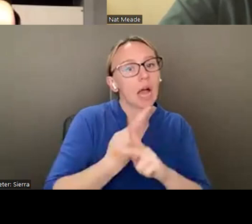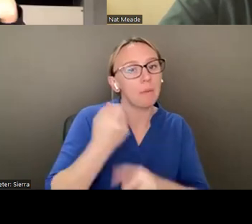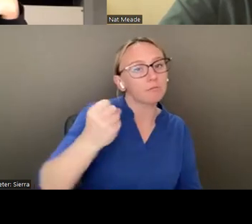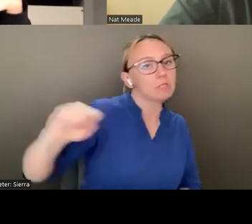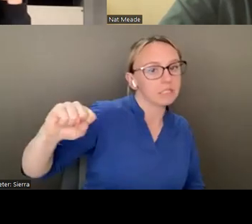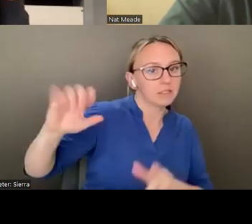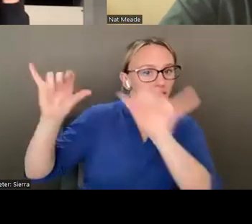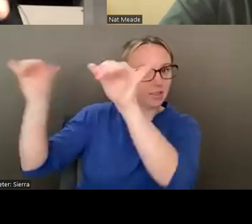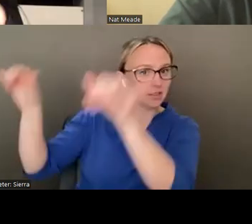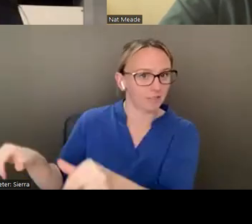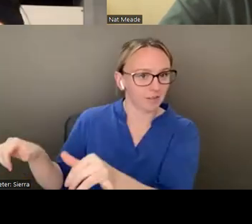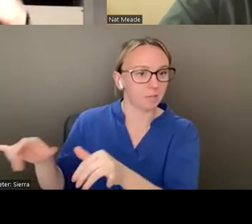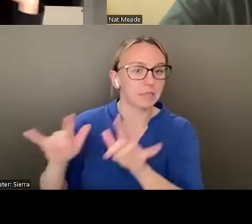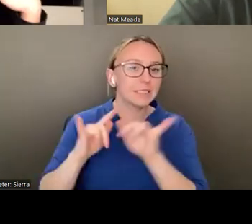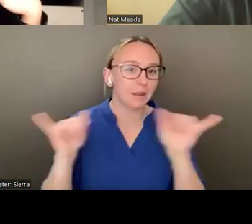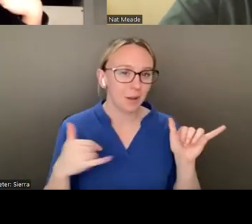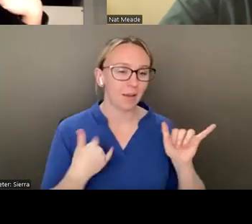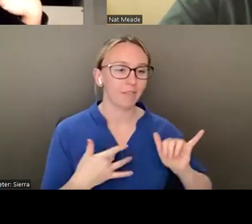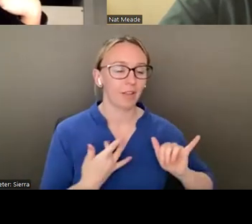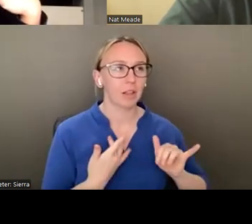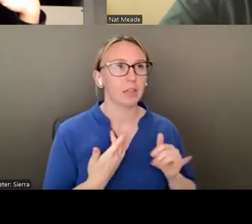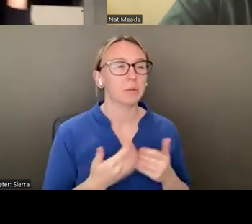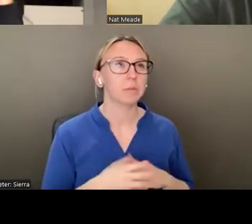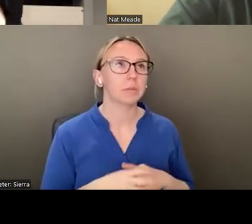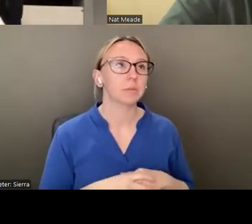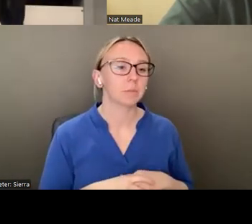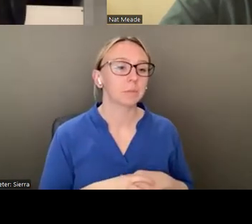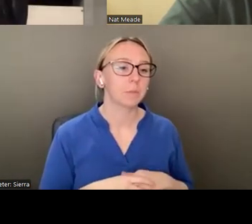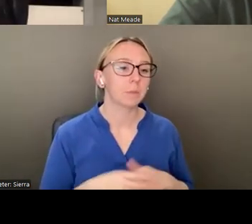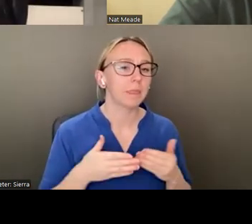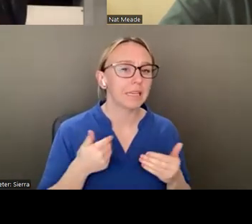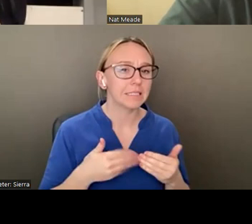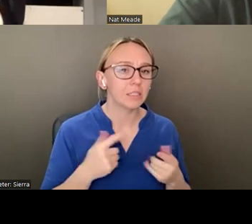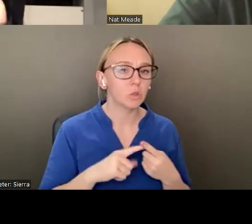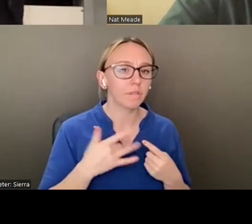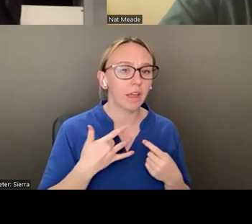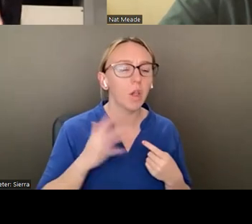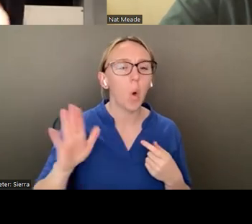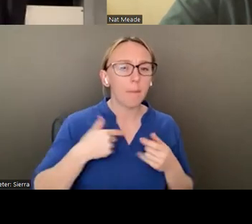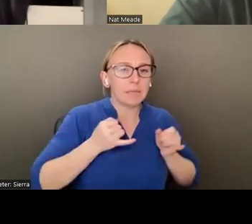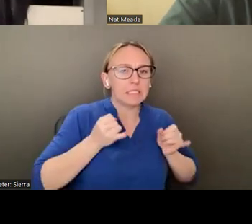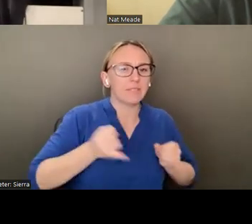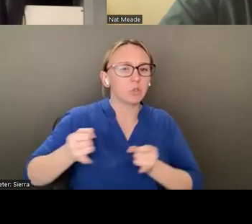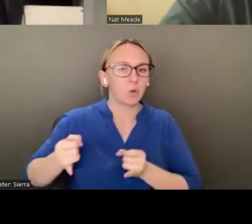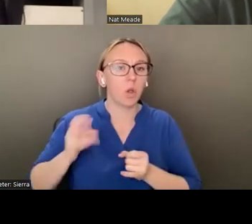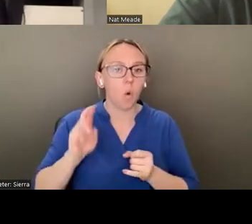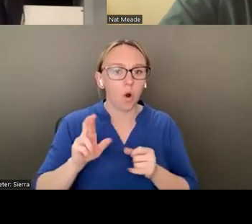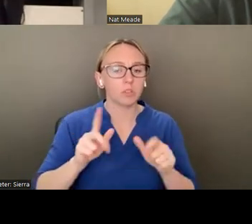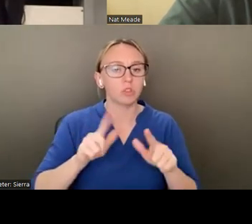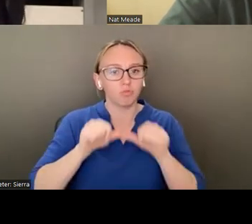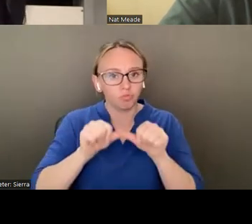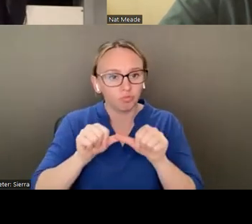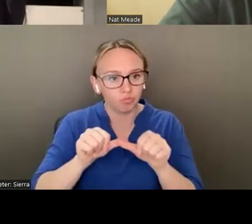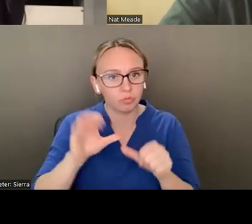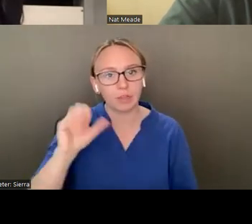I do think it's easy to also be too independent. Individualistic or to perpetuate capitalism with our